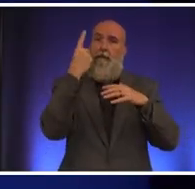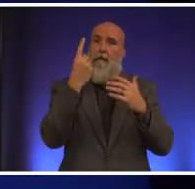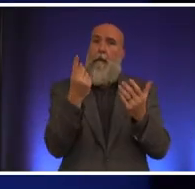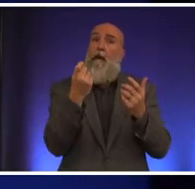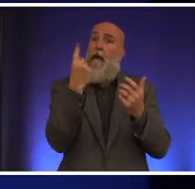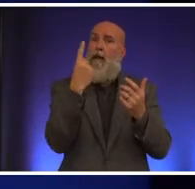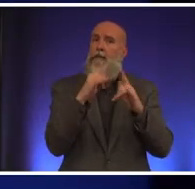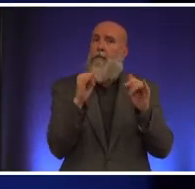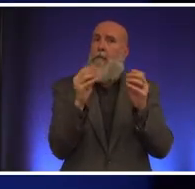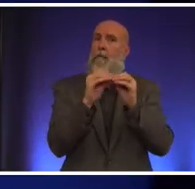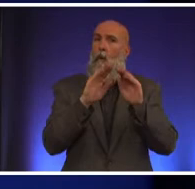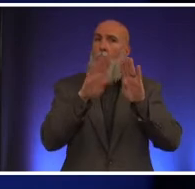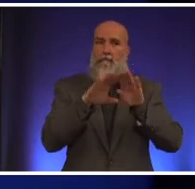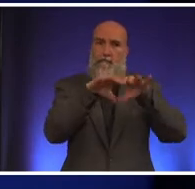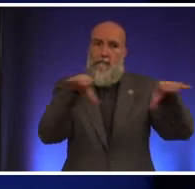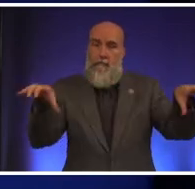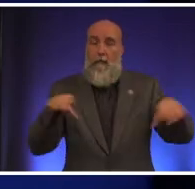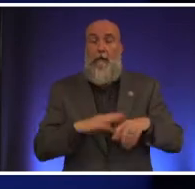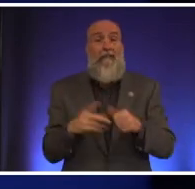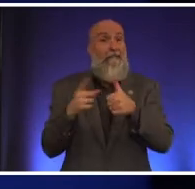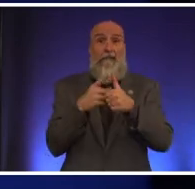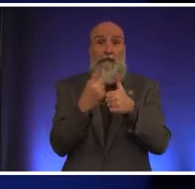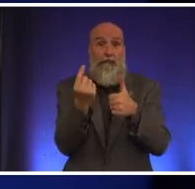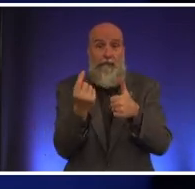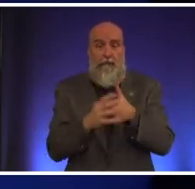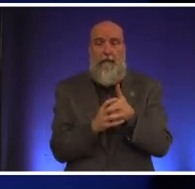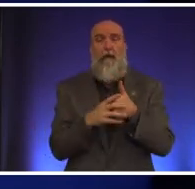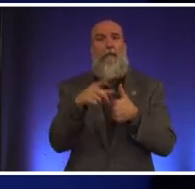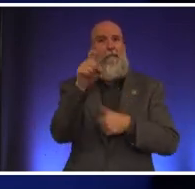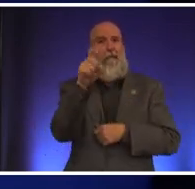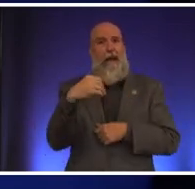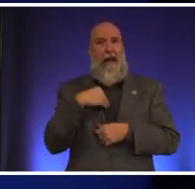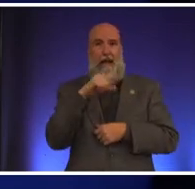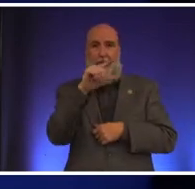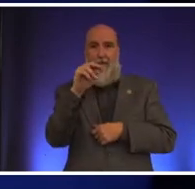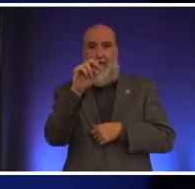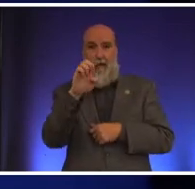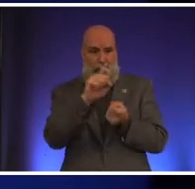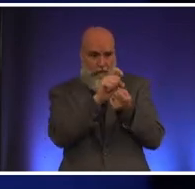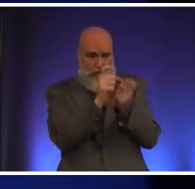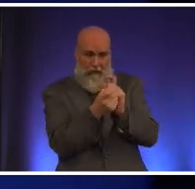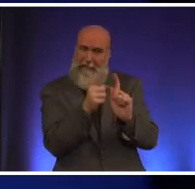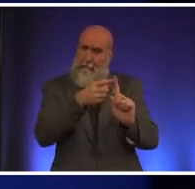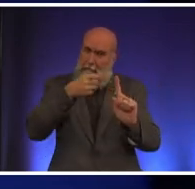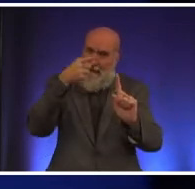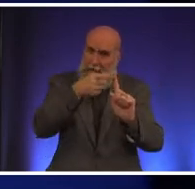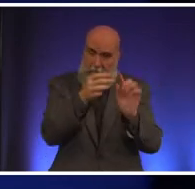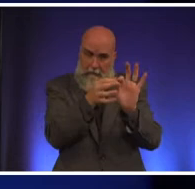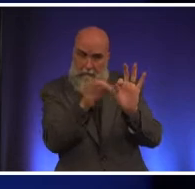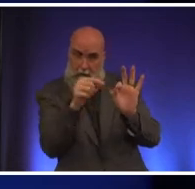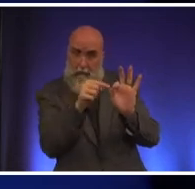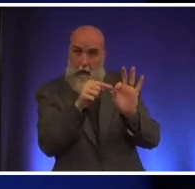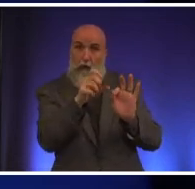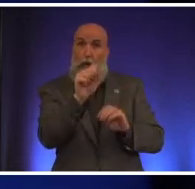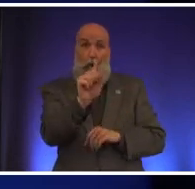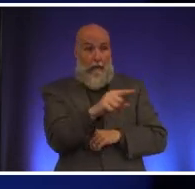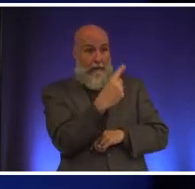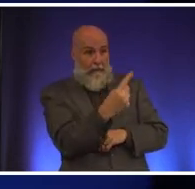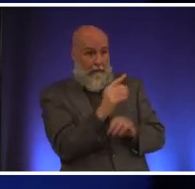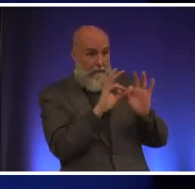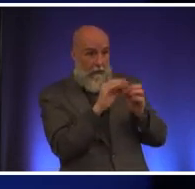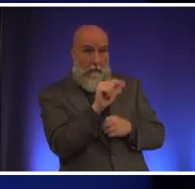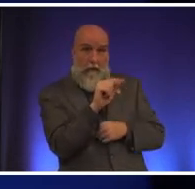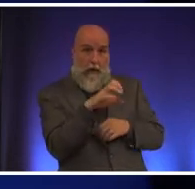perspective and first and foremost what you need to do is you need to have a zoning change a specific zoning change so that on a single family